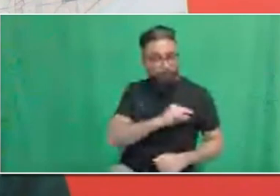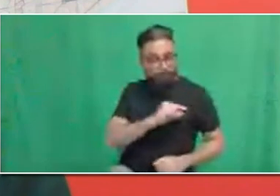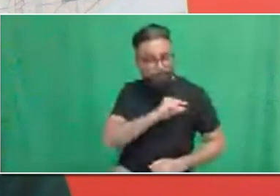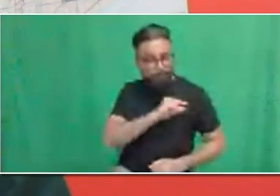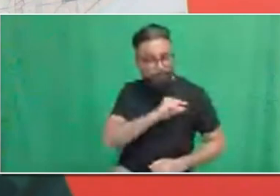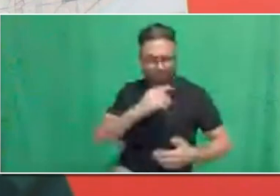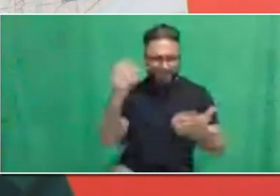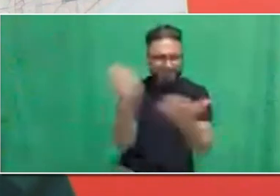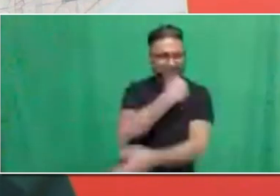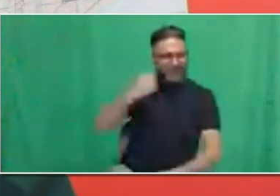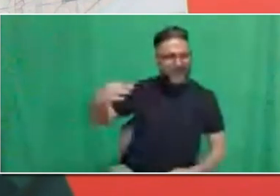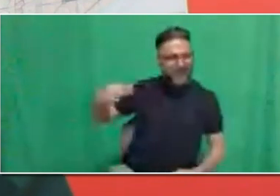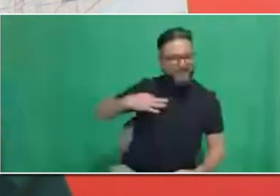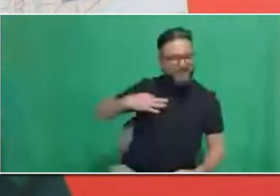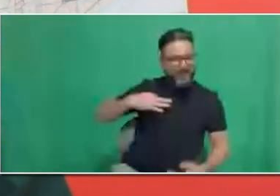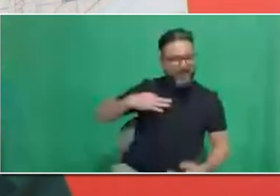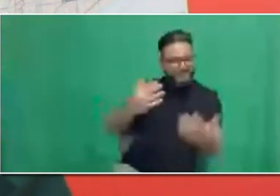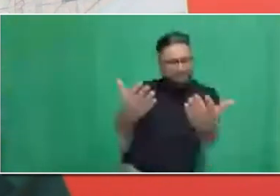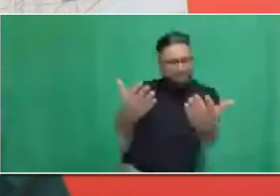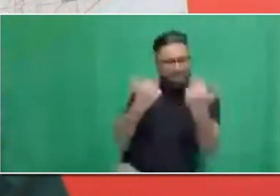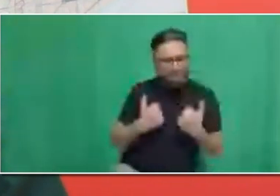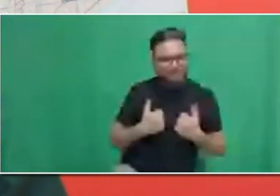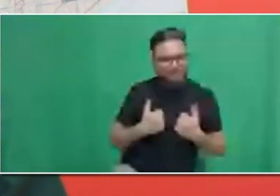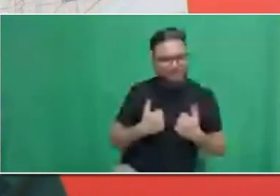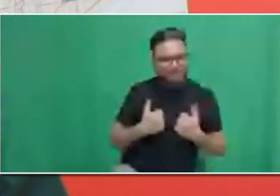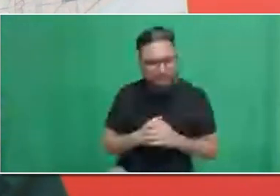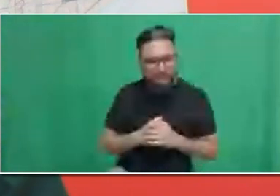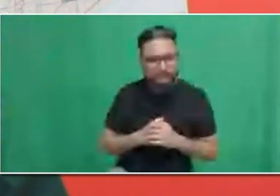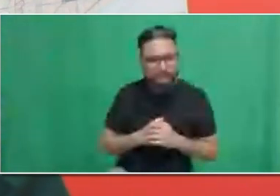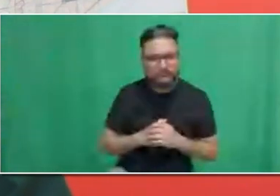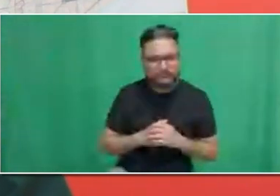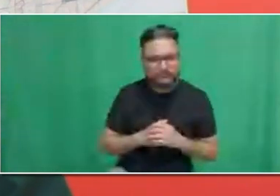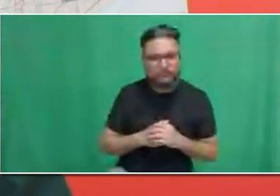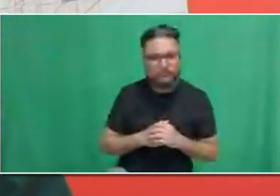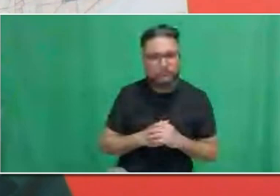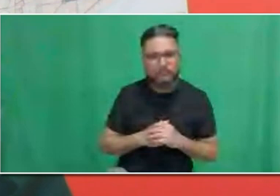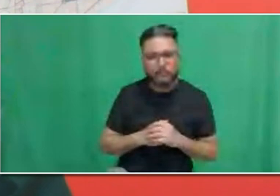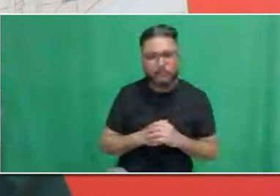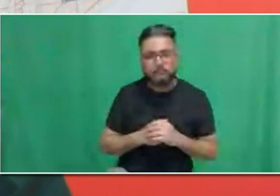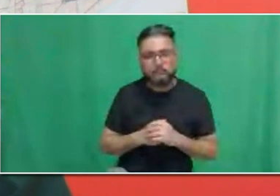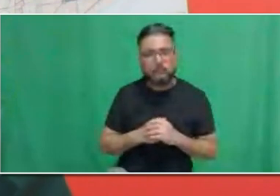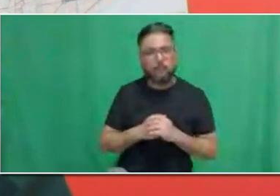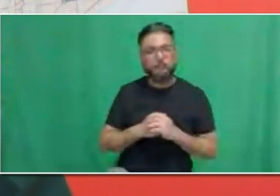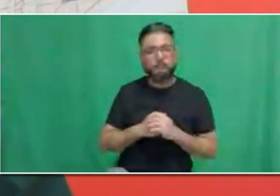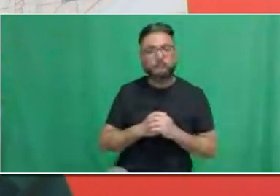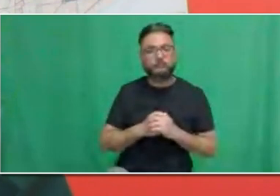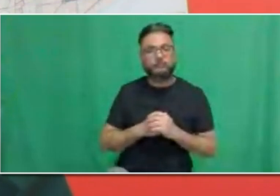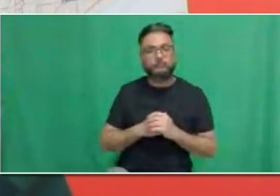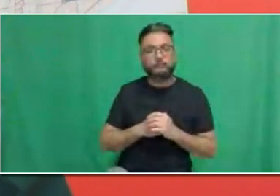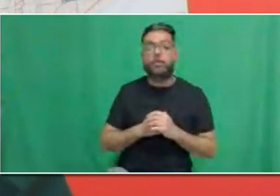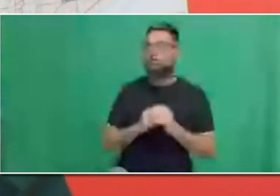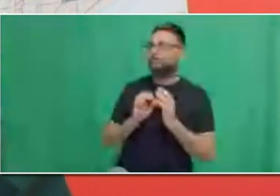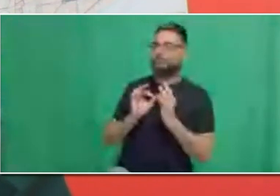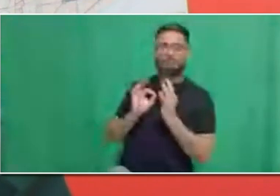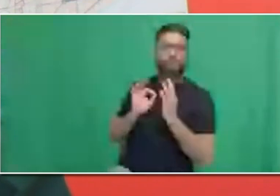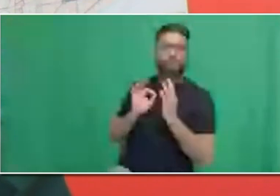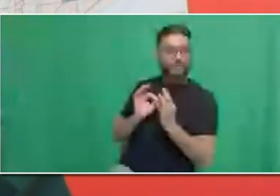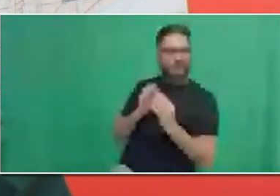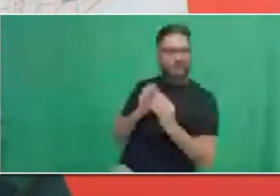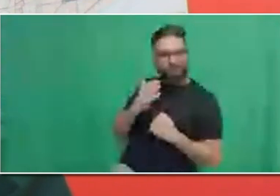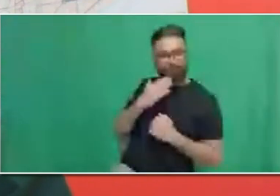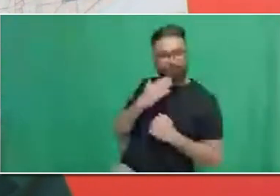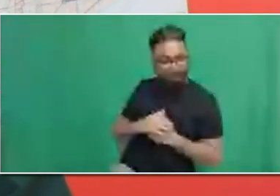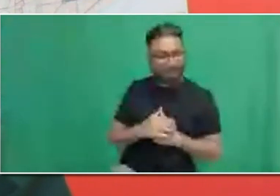Perfect. So, here's actually a question that's super topical. So, what safety measures are in place during COVID